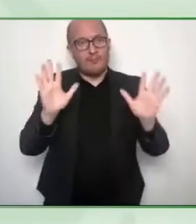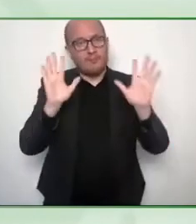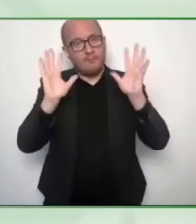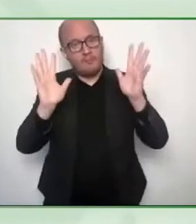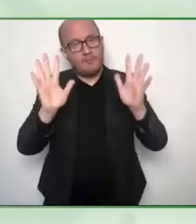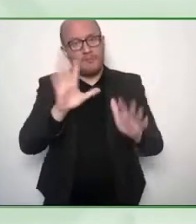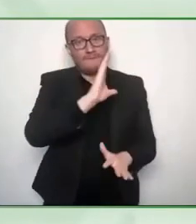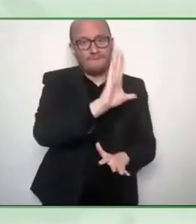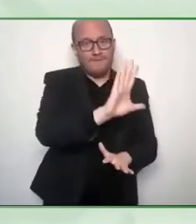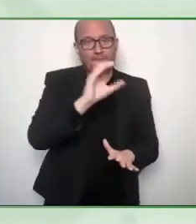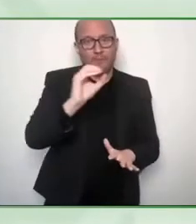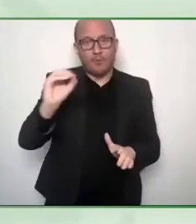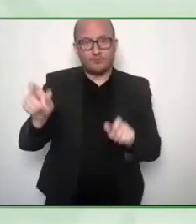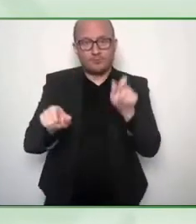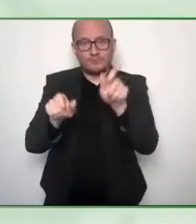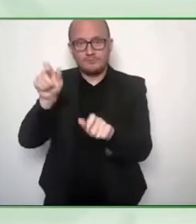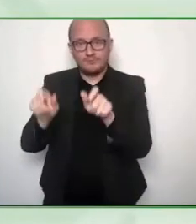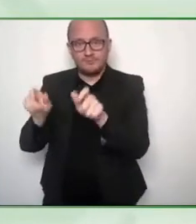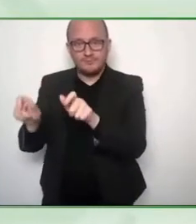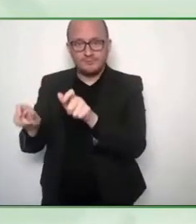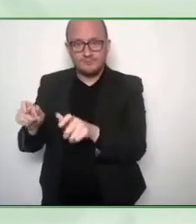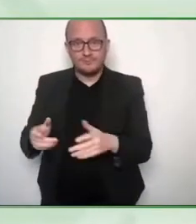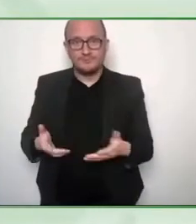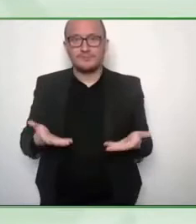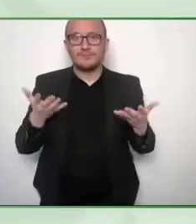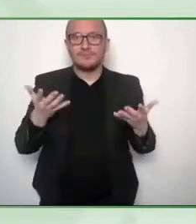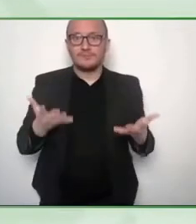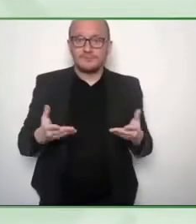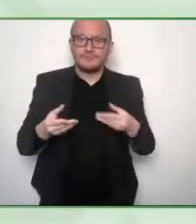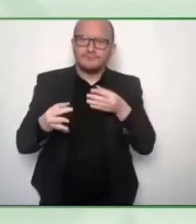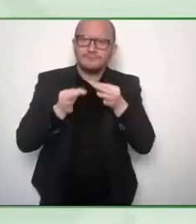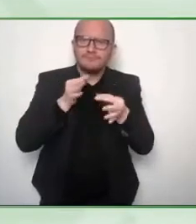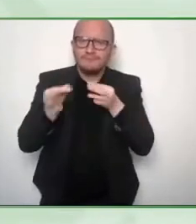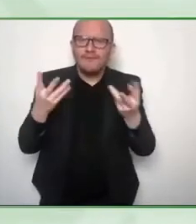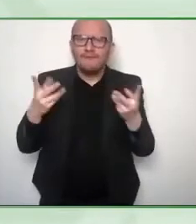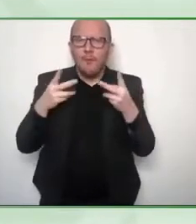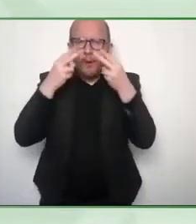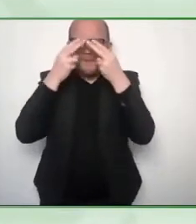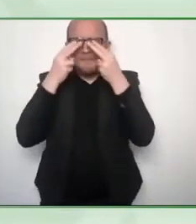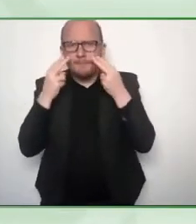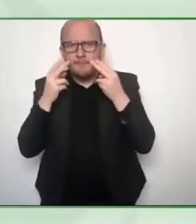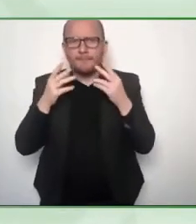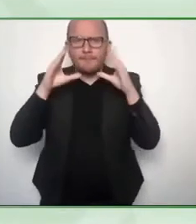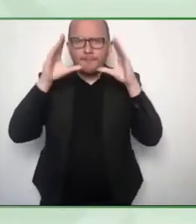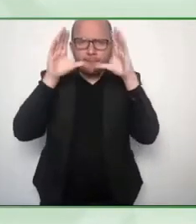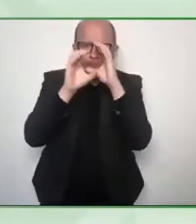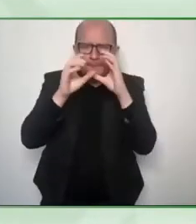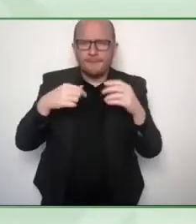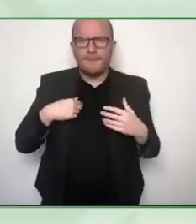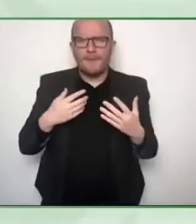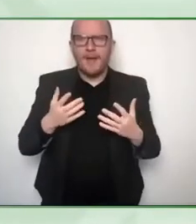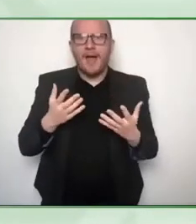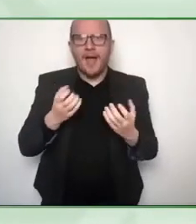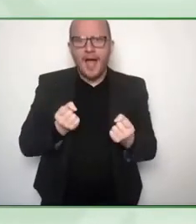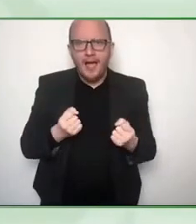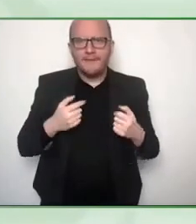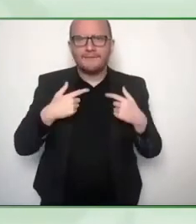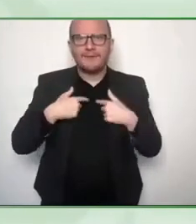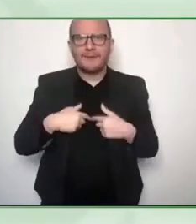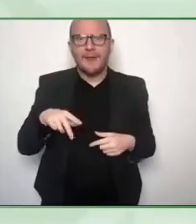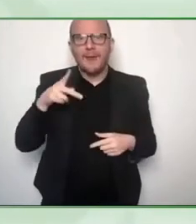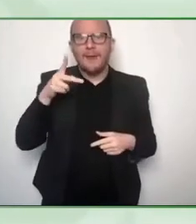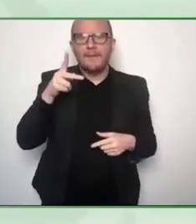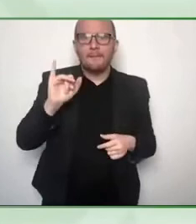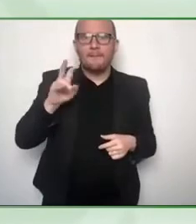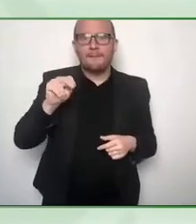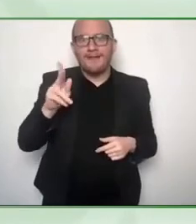I'm wearing an electric pink turtleneck under a tweed jacket. I am a woman with very white skin because I have albinism